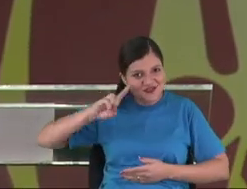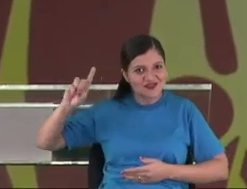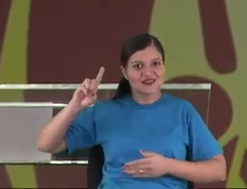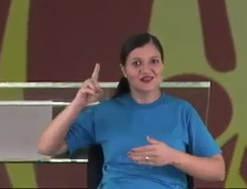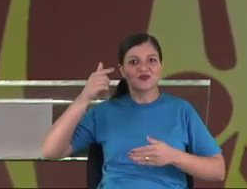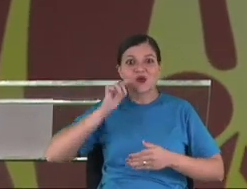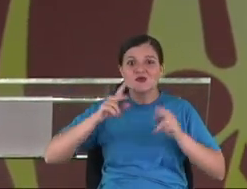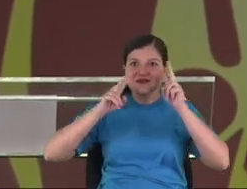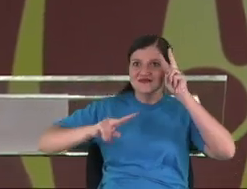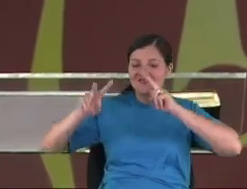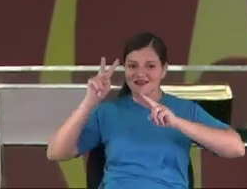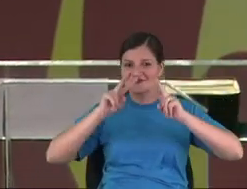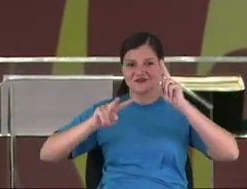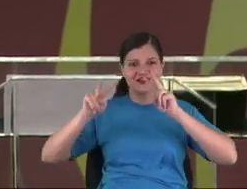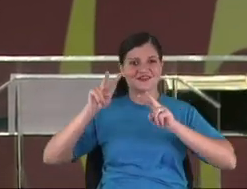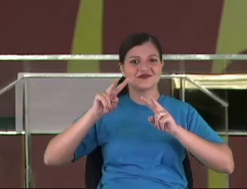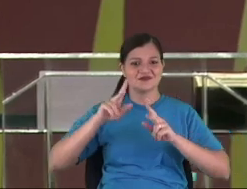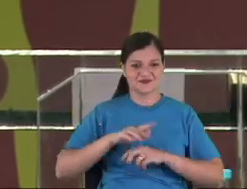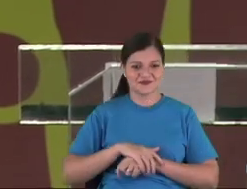God.